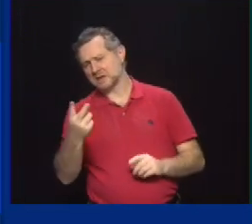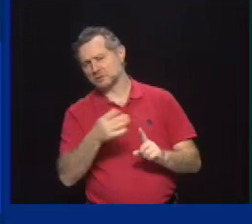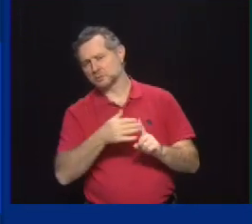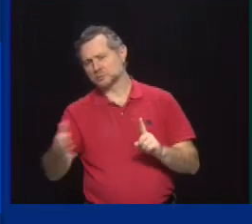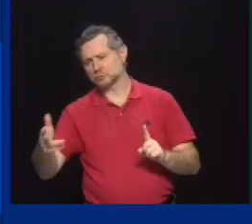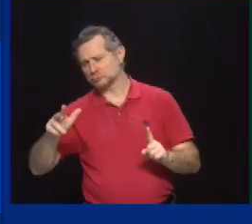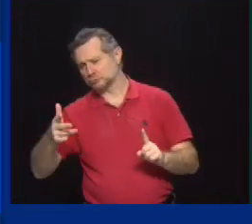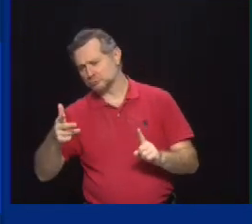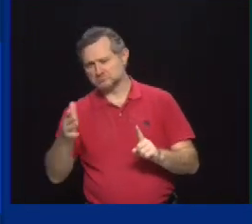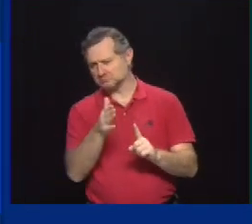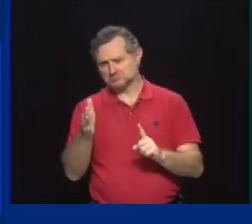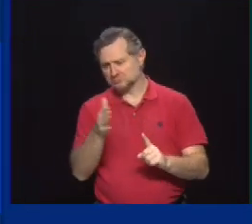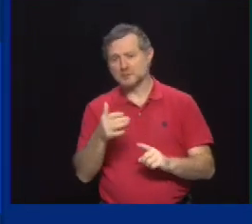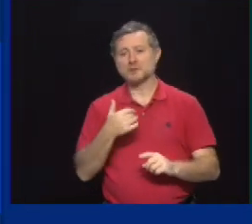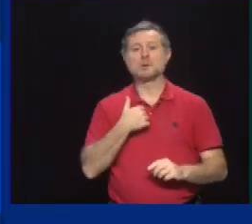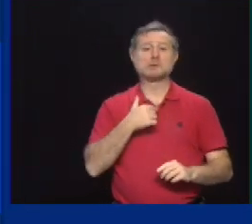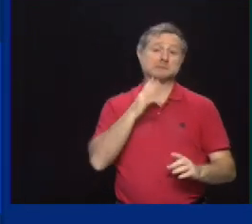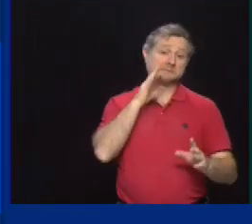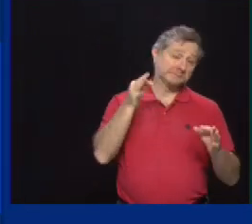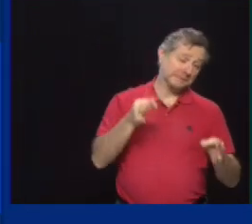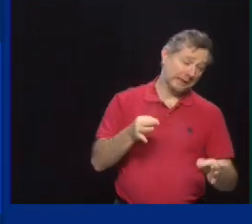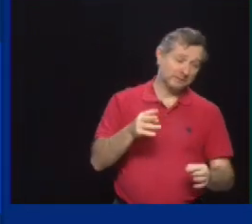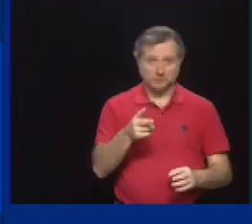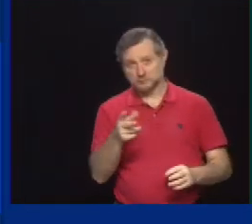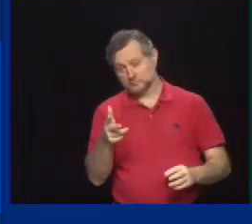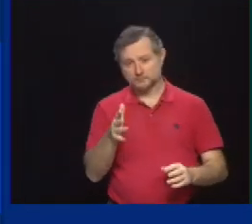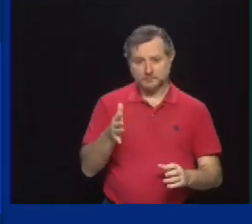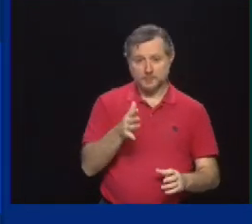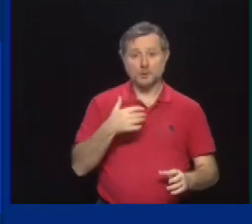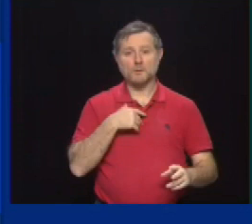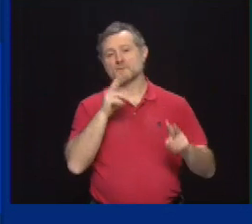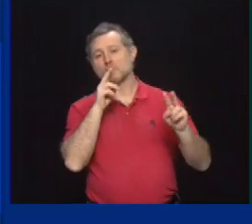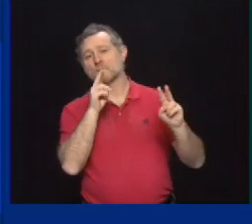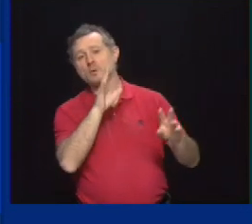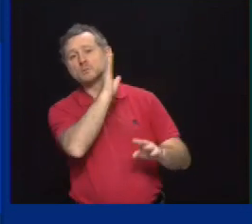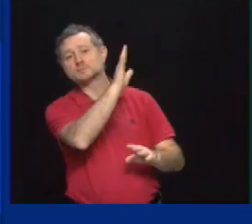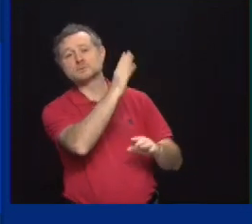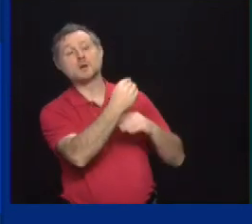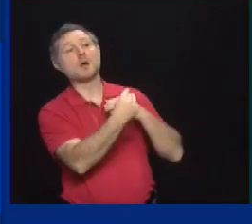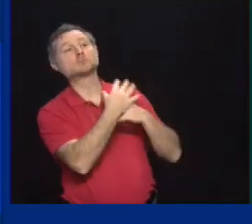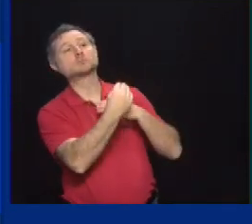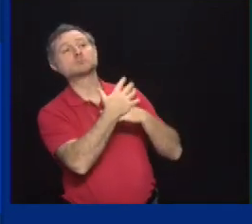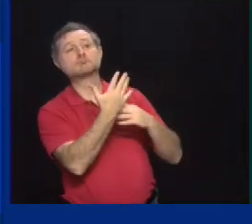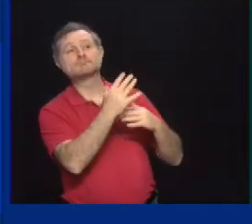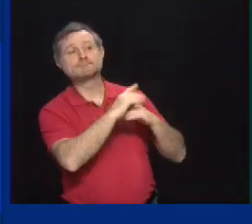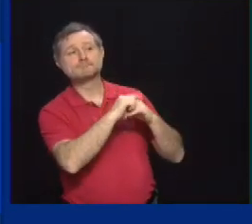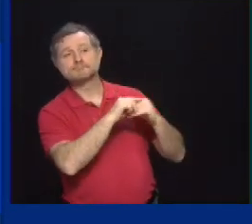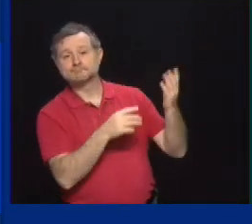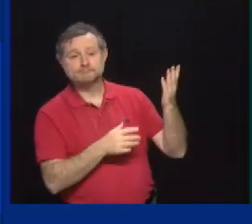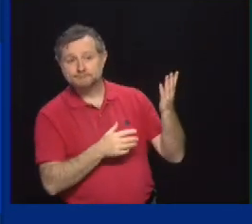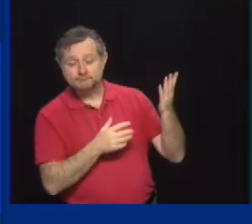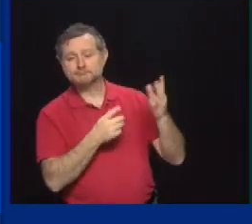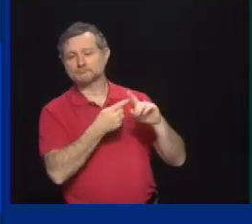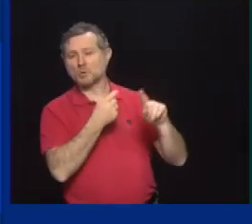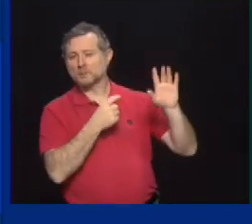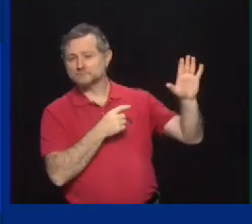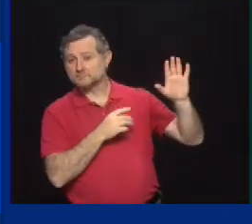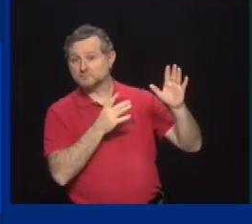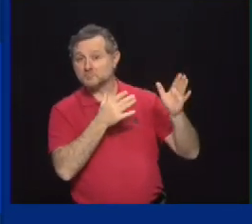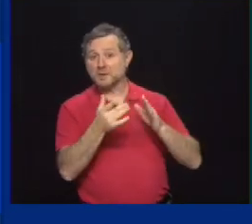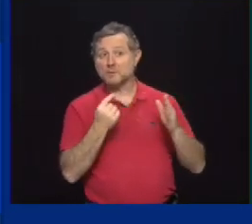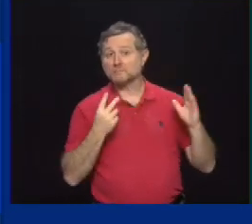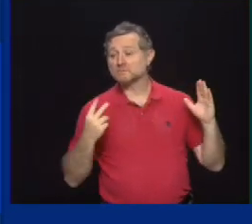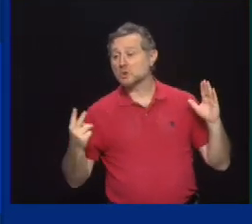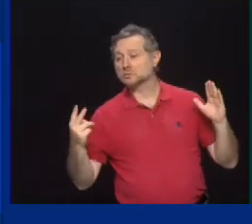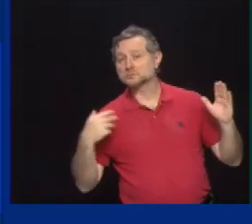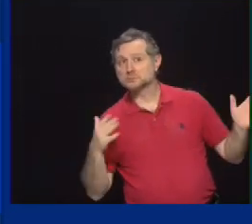Maybe I mean on the 2nd. And then we'll be looking forward to their guidance. So in terms of planning for this, we've been ordering, and I'll give you some